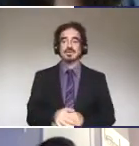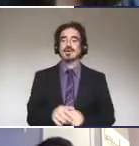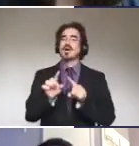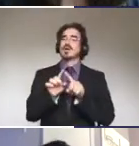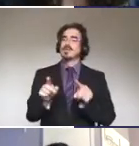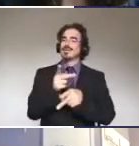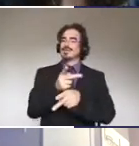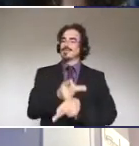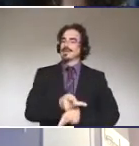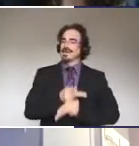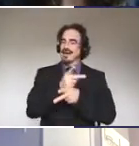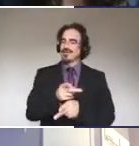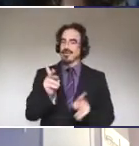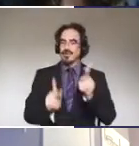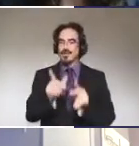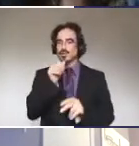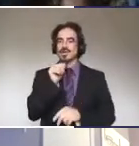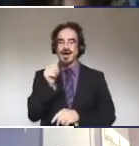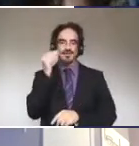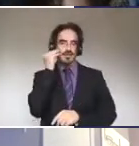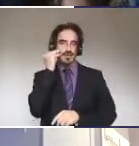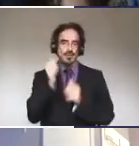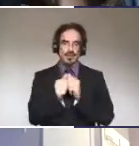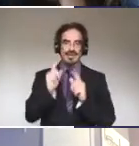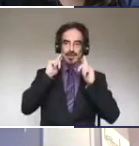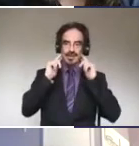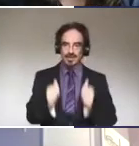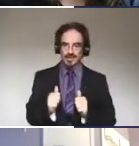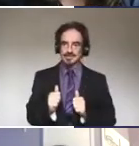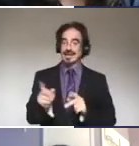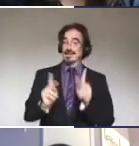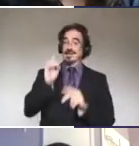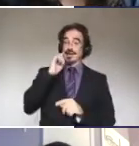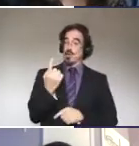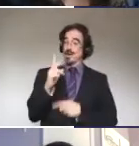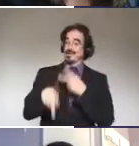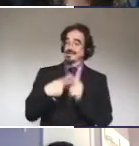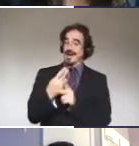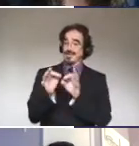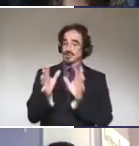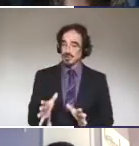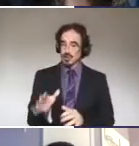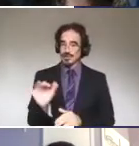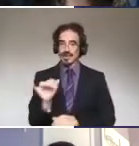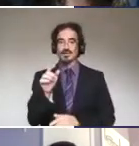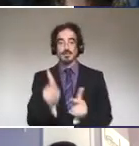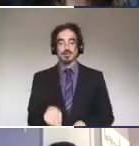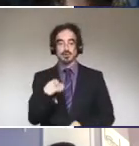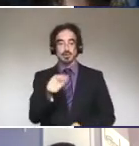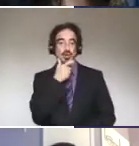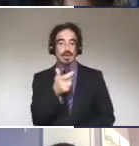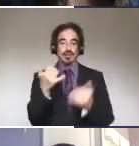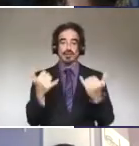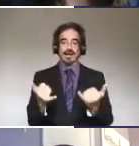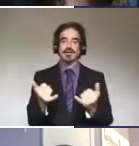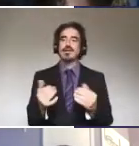People who aren't familiar with hearing loss think that interpreters, there's one type of interpreter, like the person that you're looking at right now, and that's